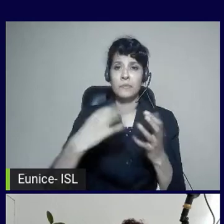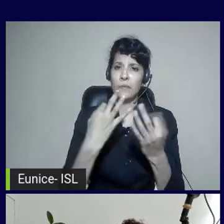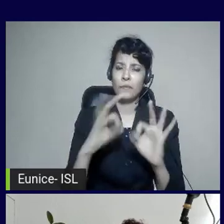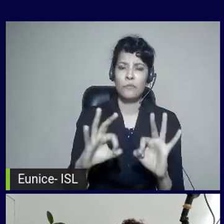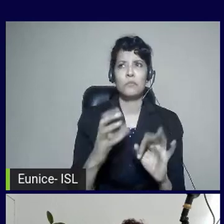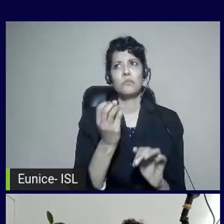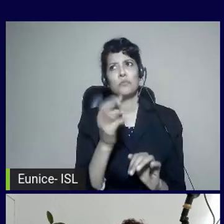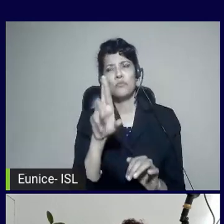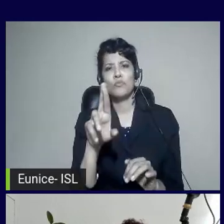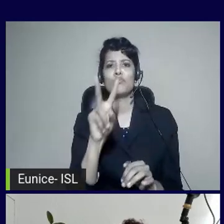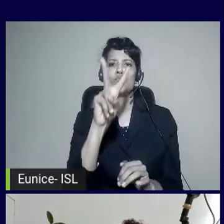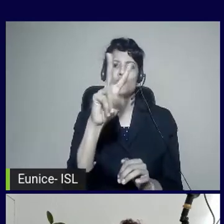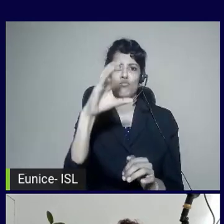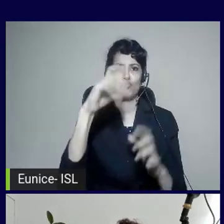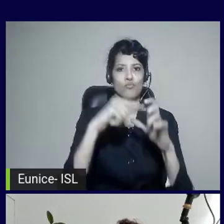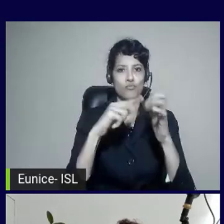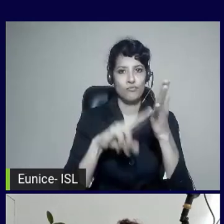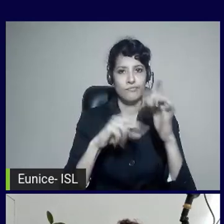Immersive Reader.